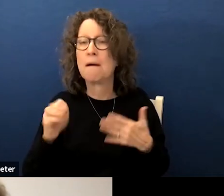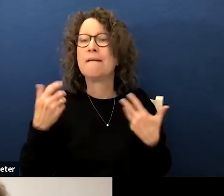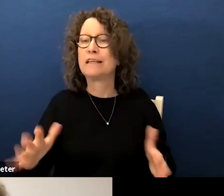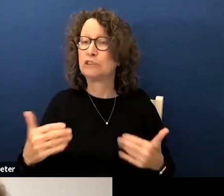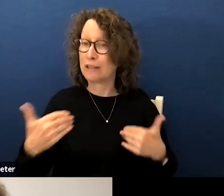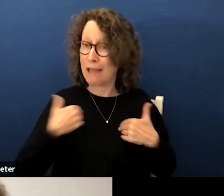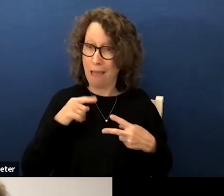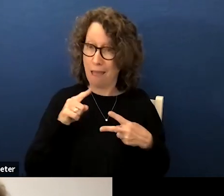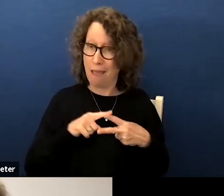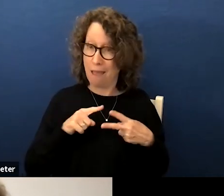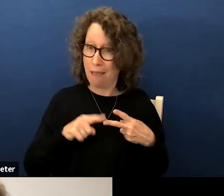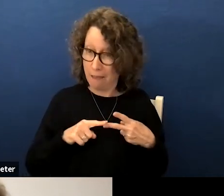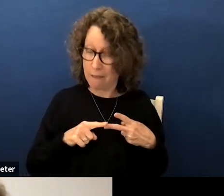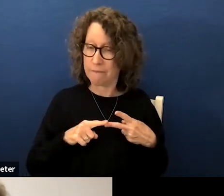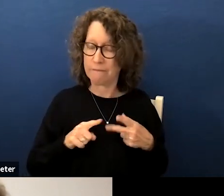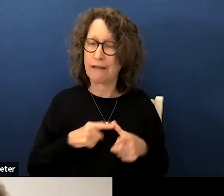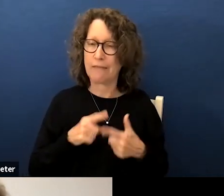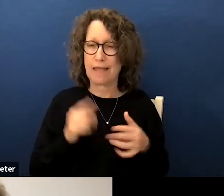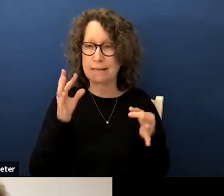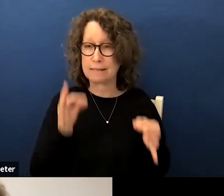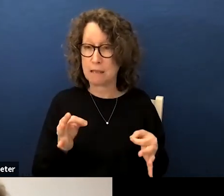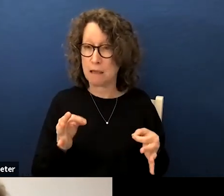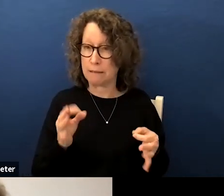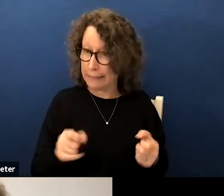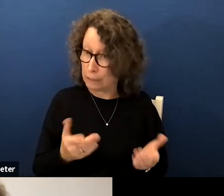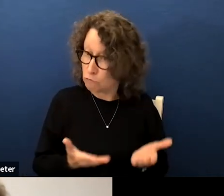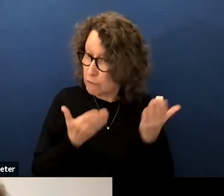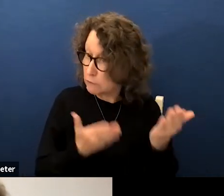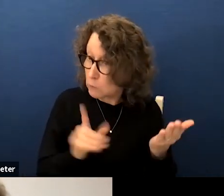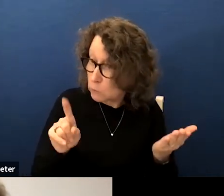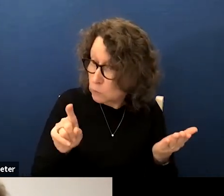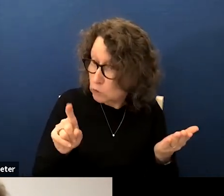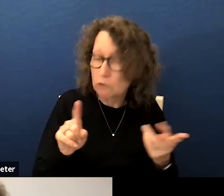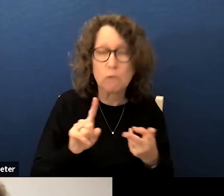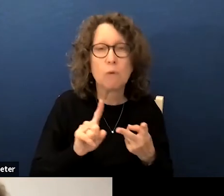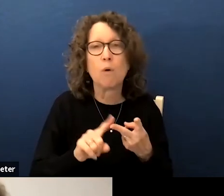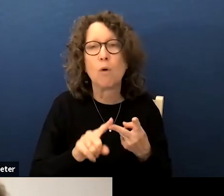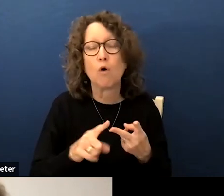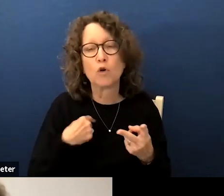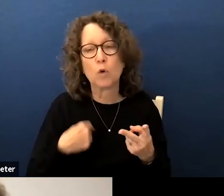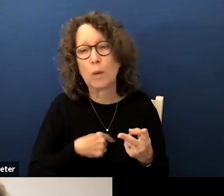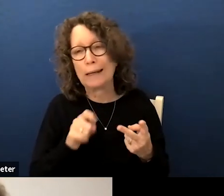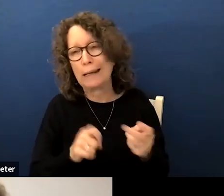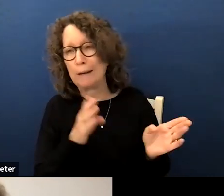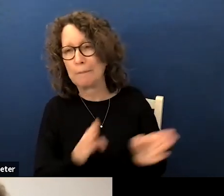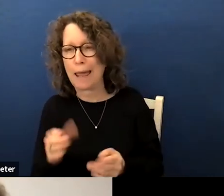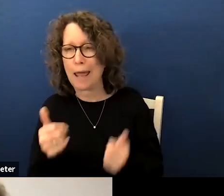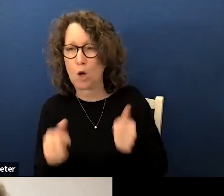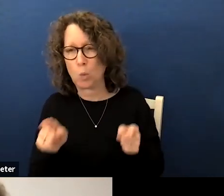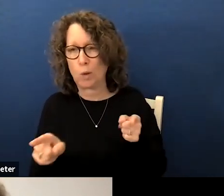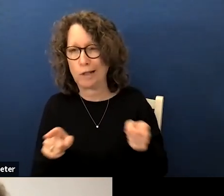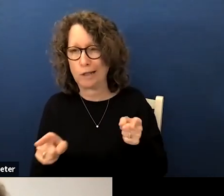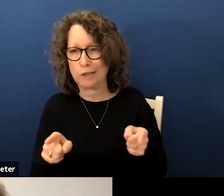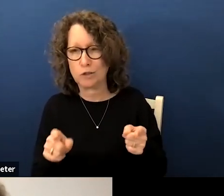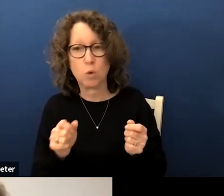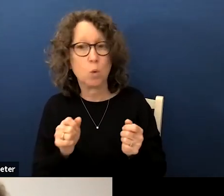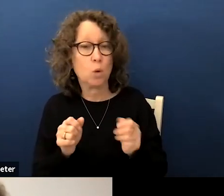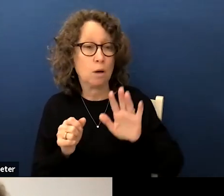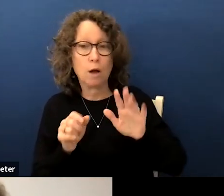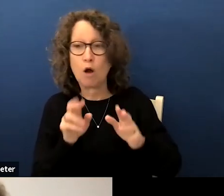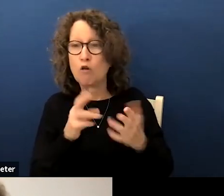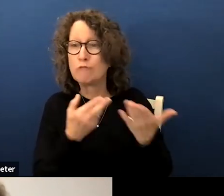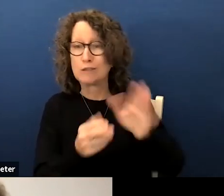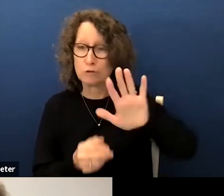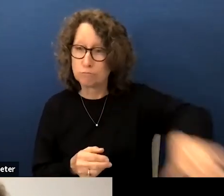that then we can decide do we need a resolution or we do we need a plan without the resolution